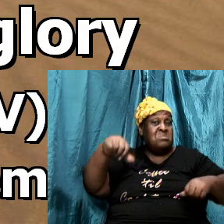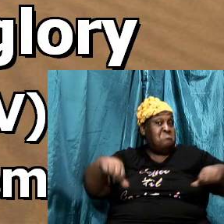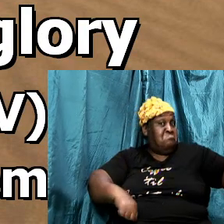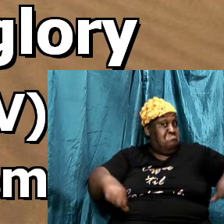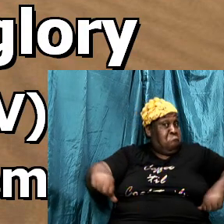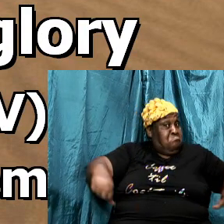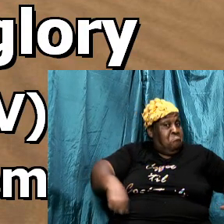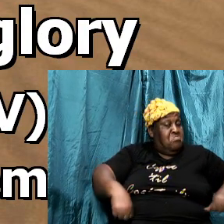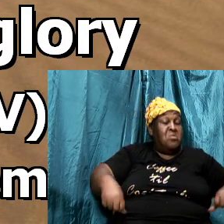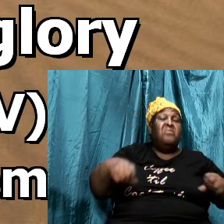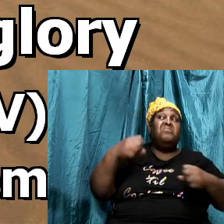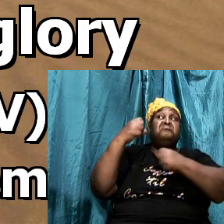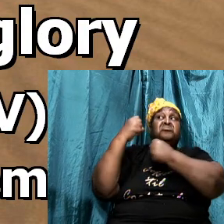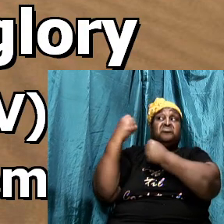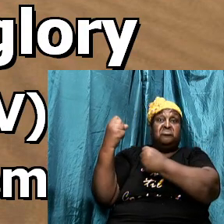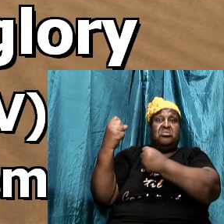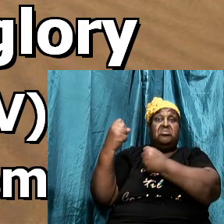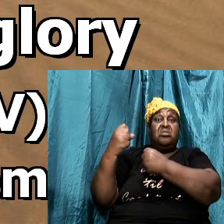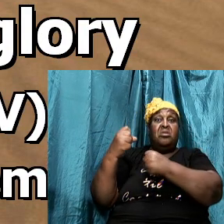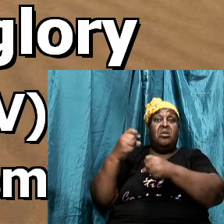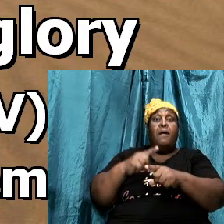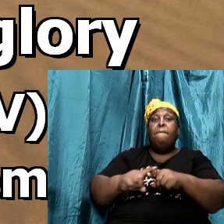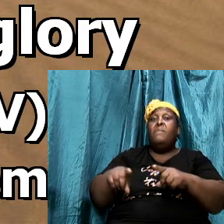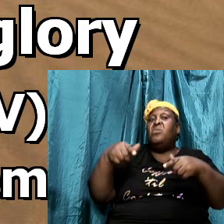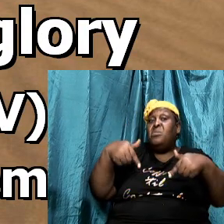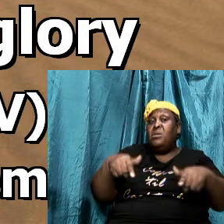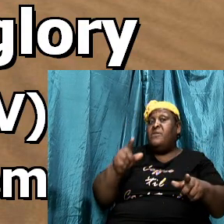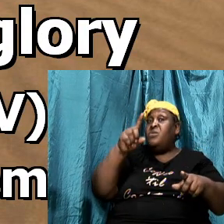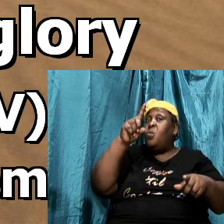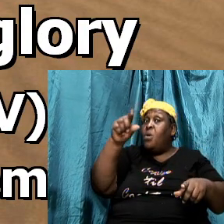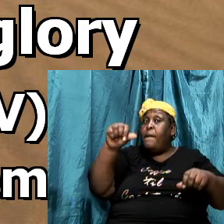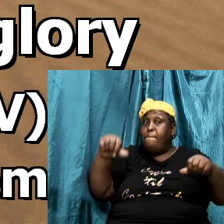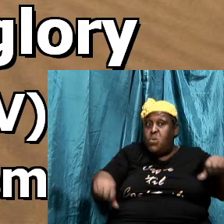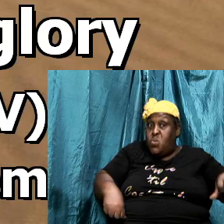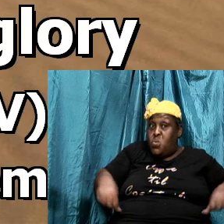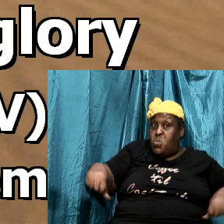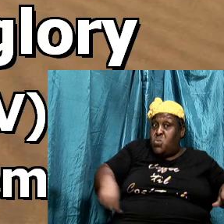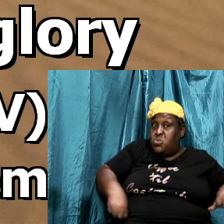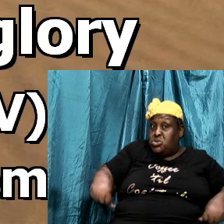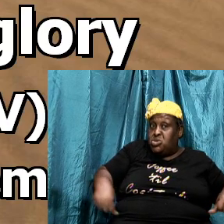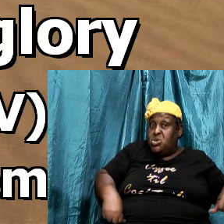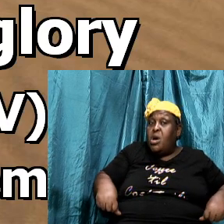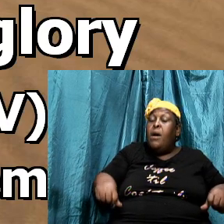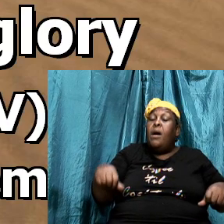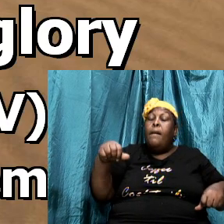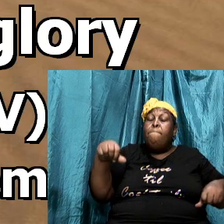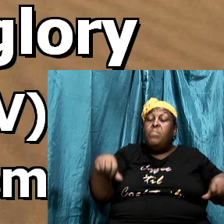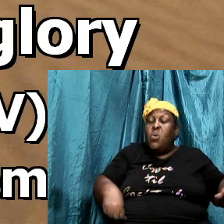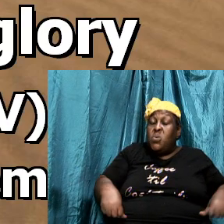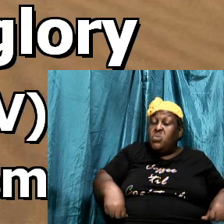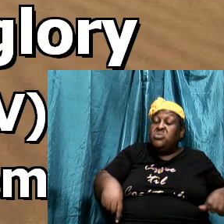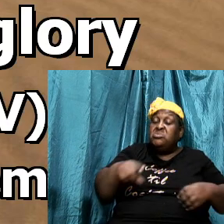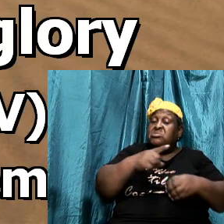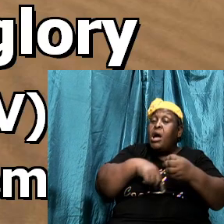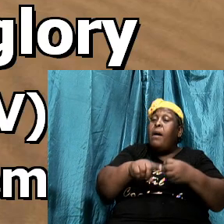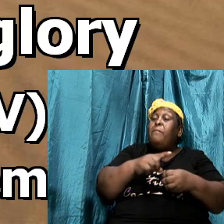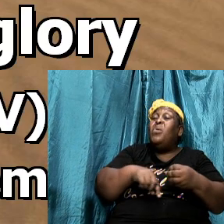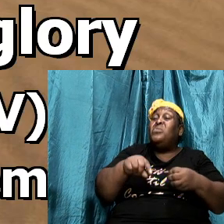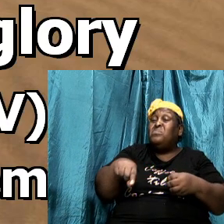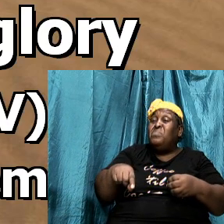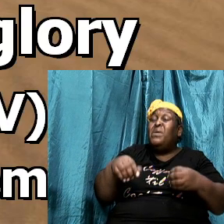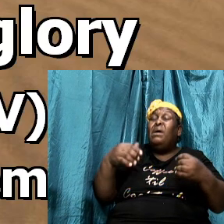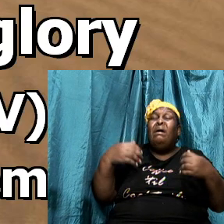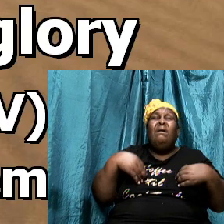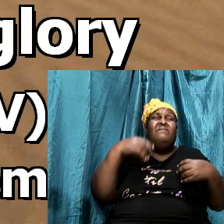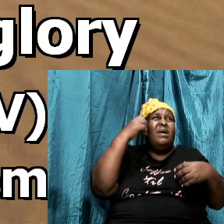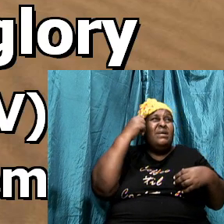of their strength, but let the one who boasts boast about this, that they have the understanding